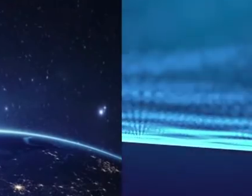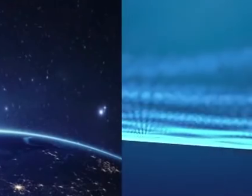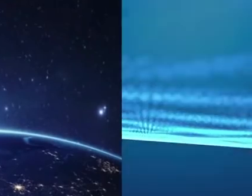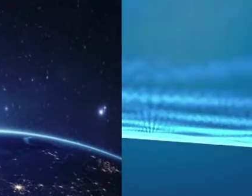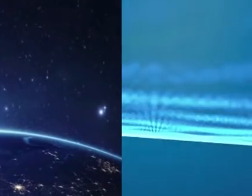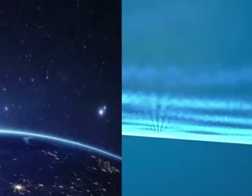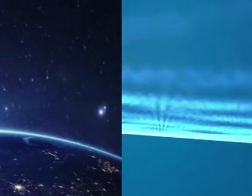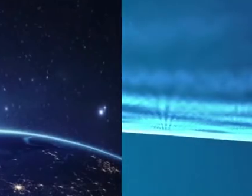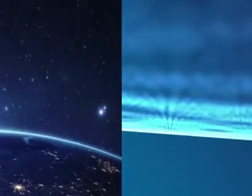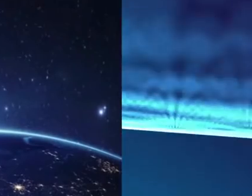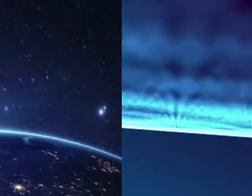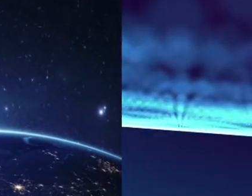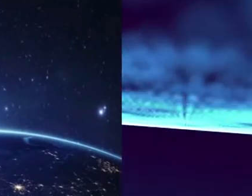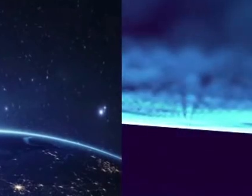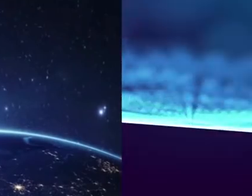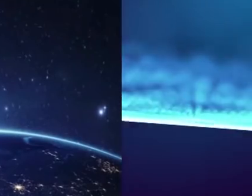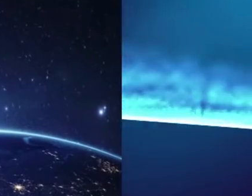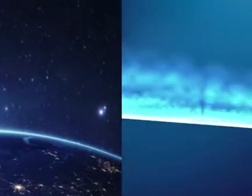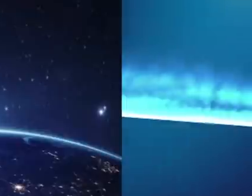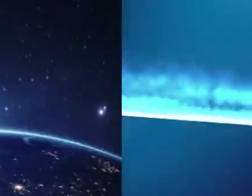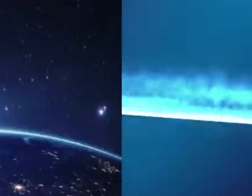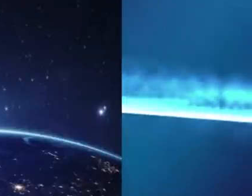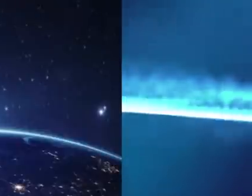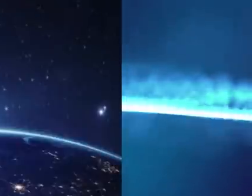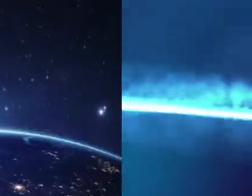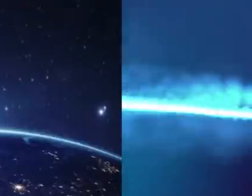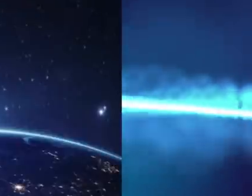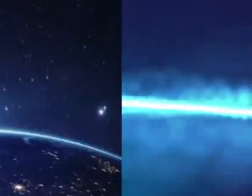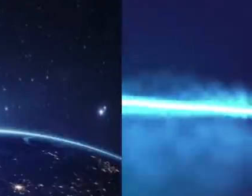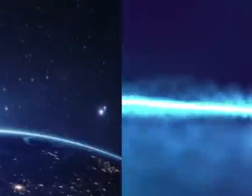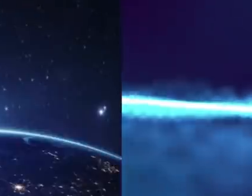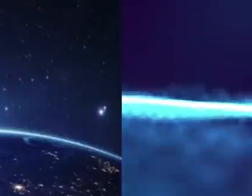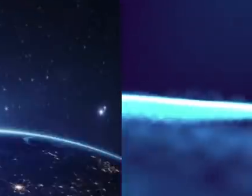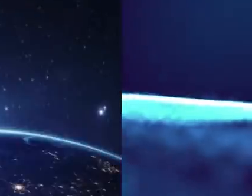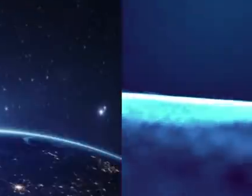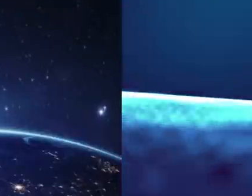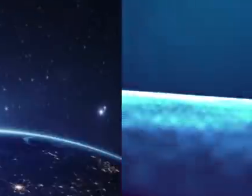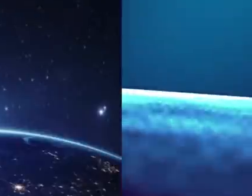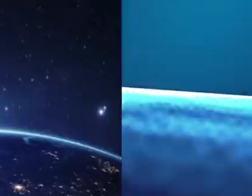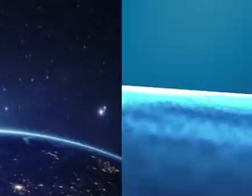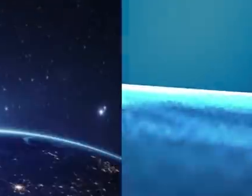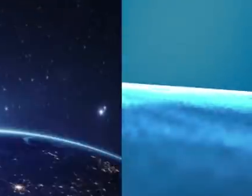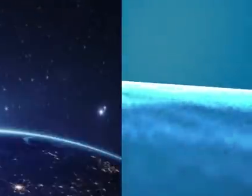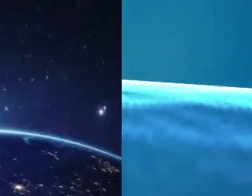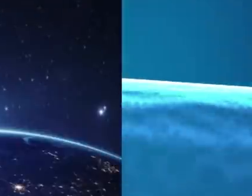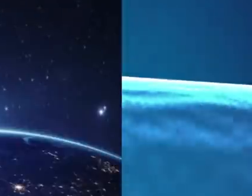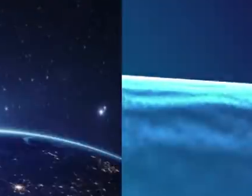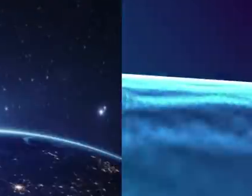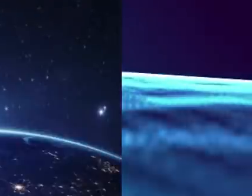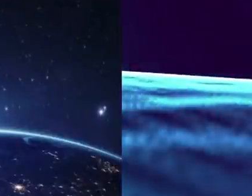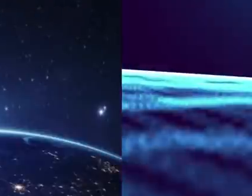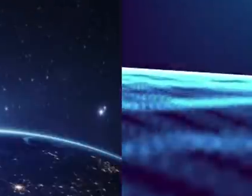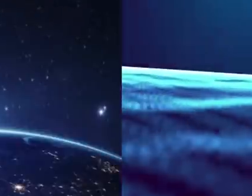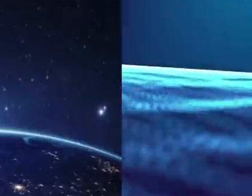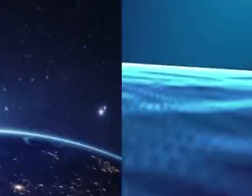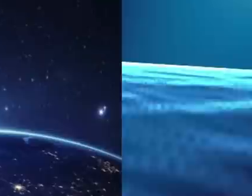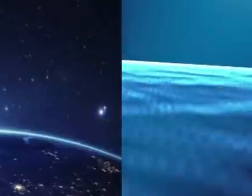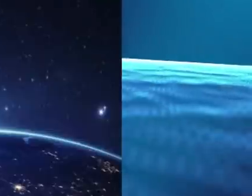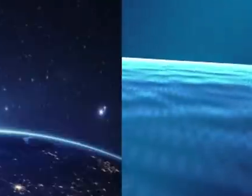enough. We really need to get out there and know our status. If you recognize that you have